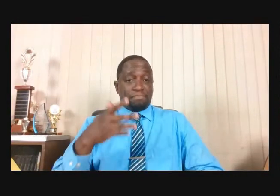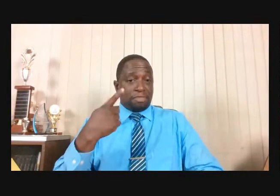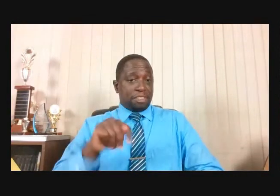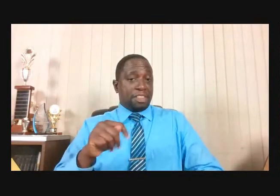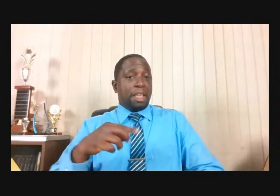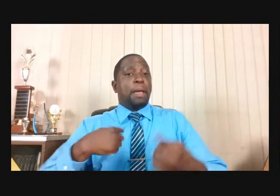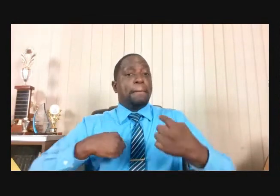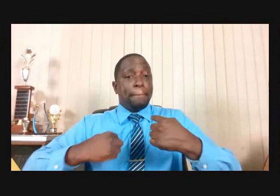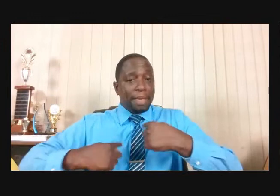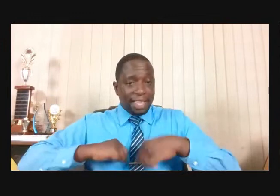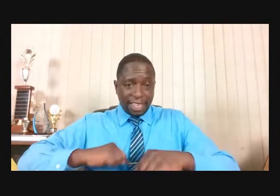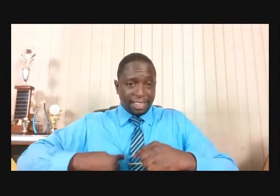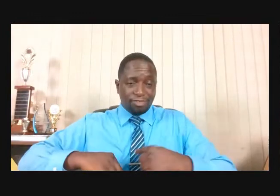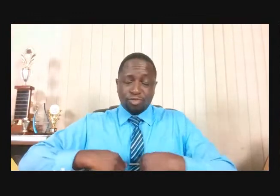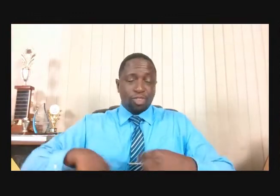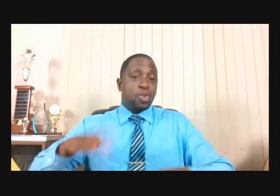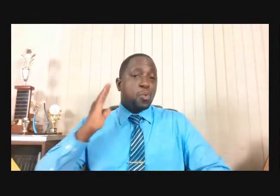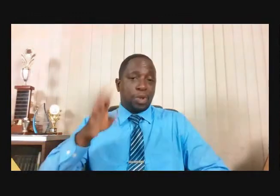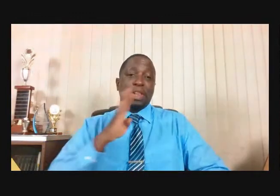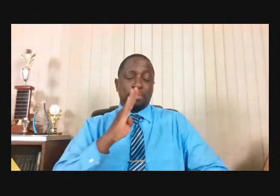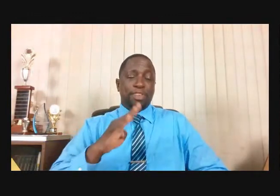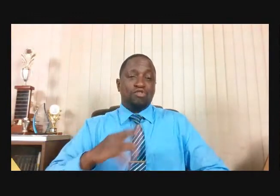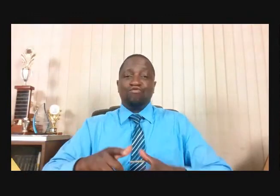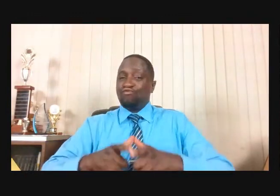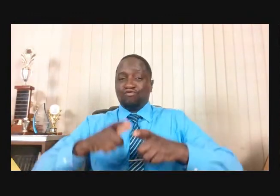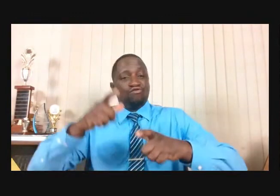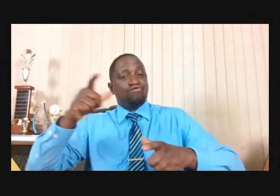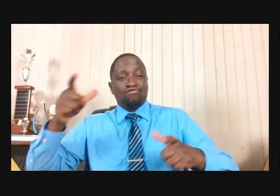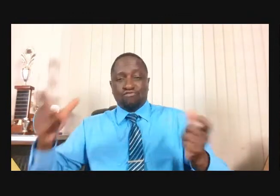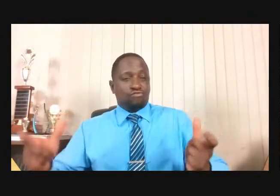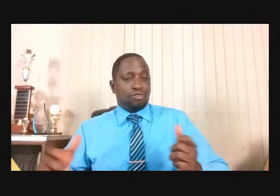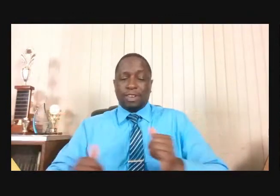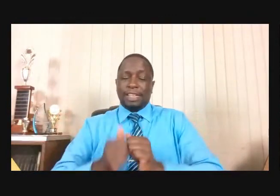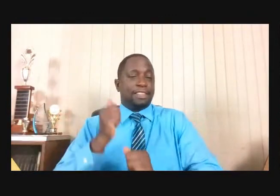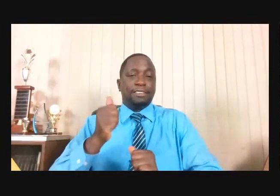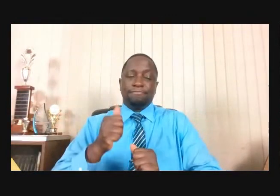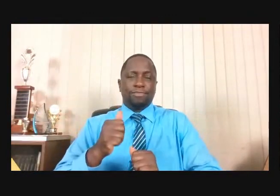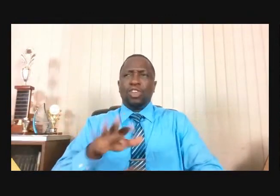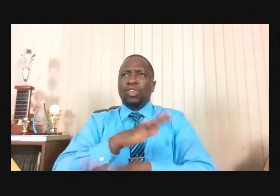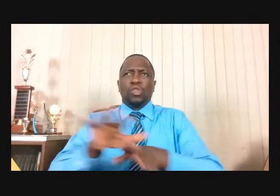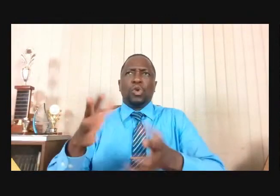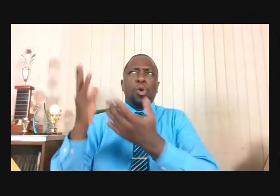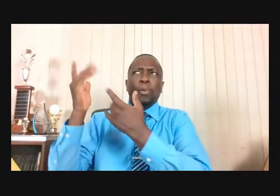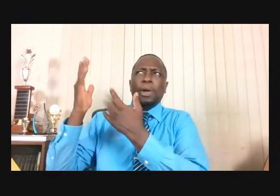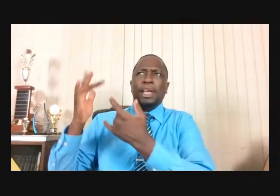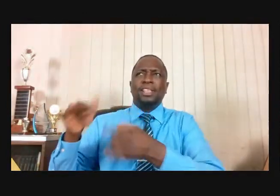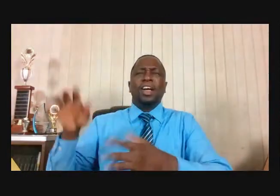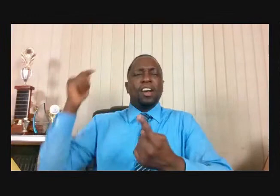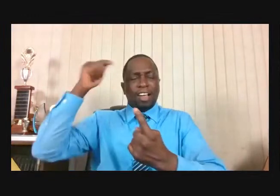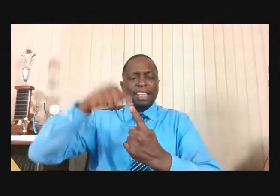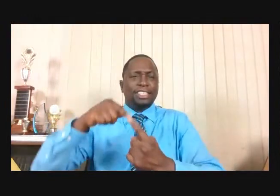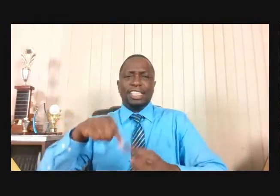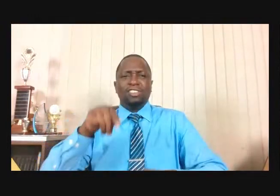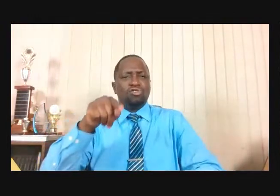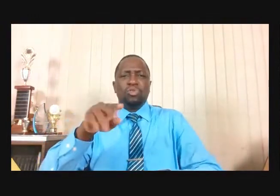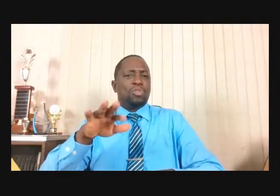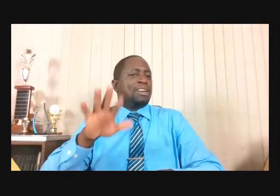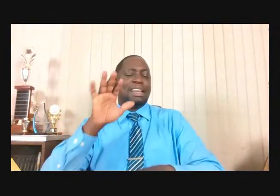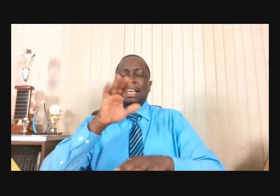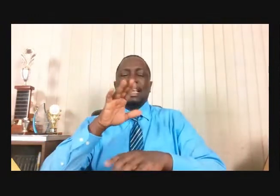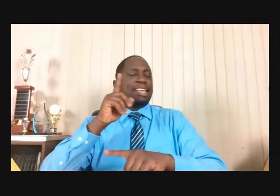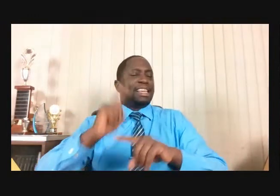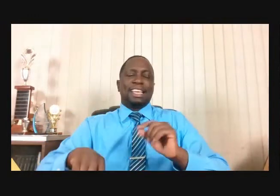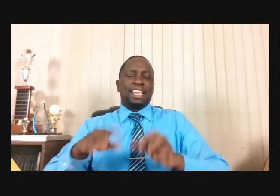you will change. Don't wait until it becomes overwhelming and painful before